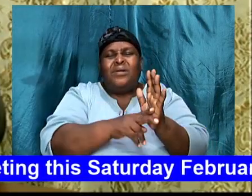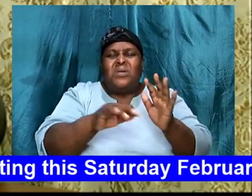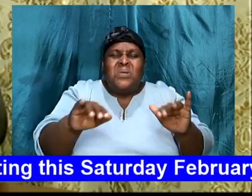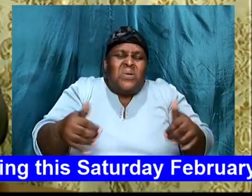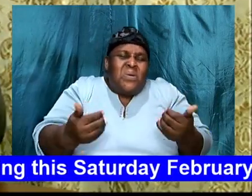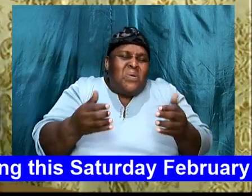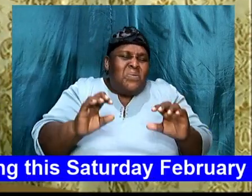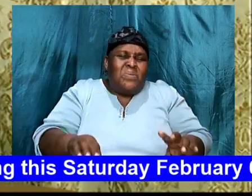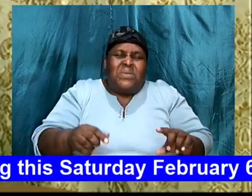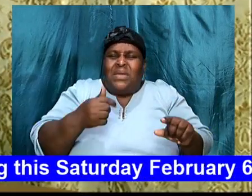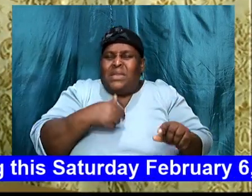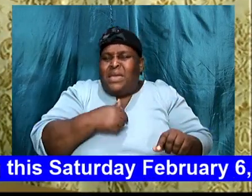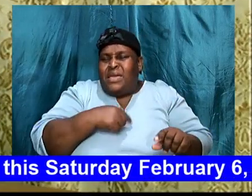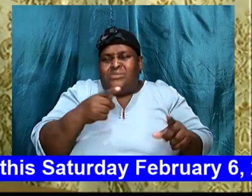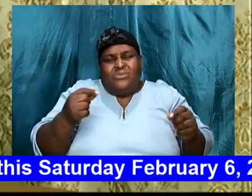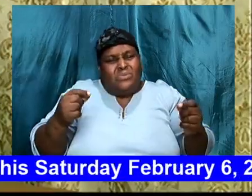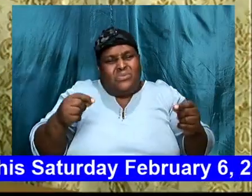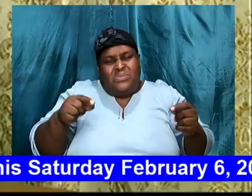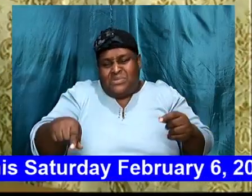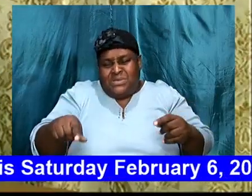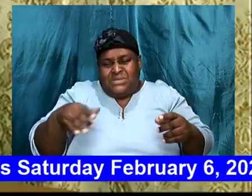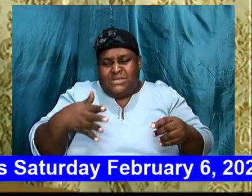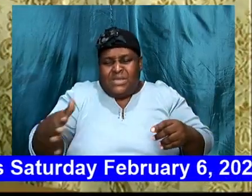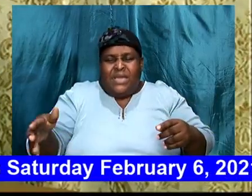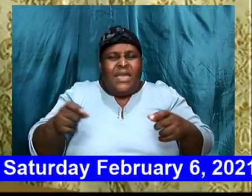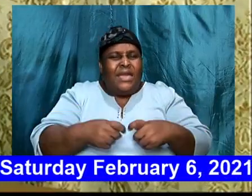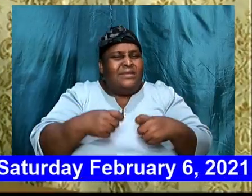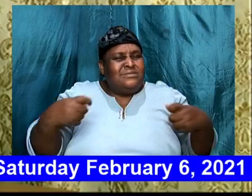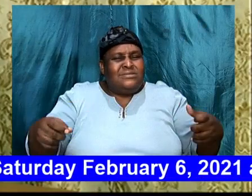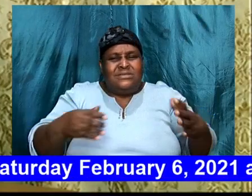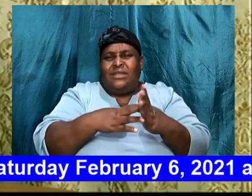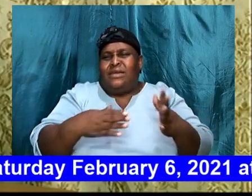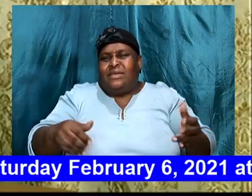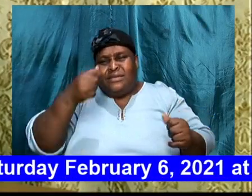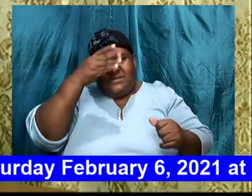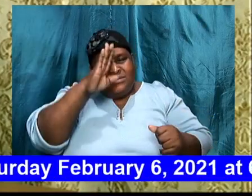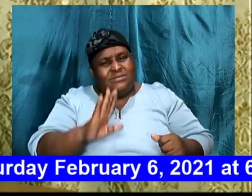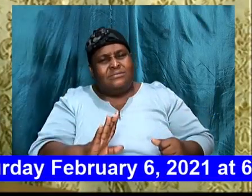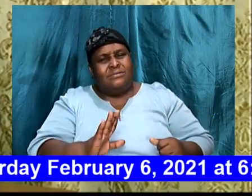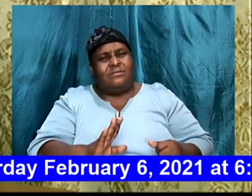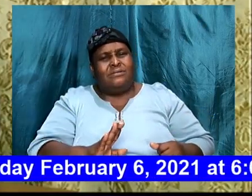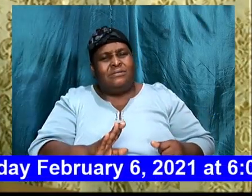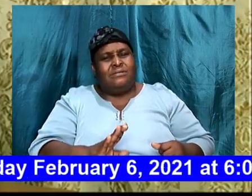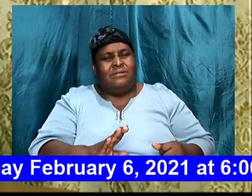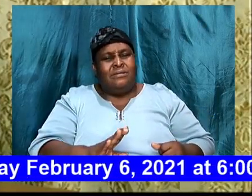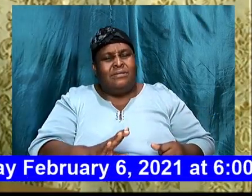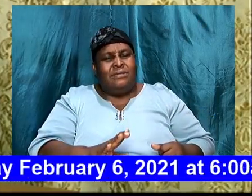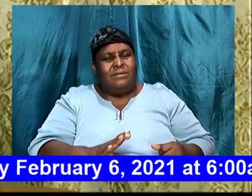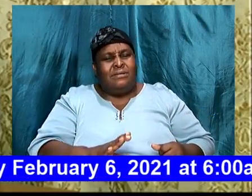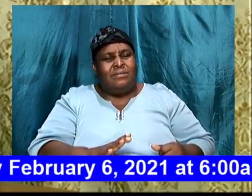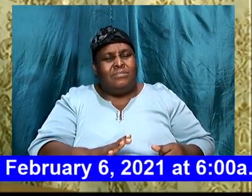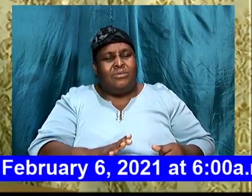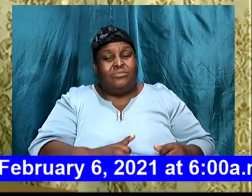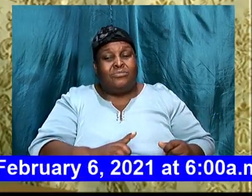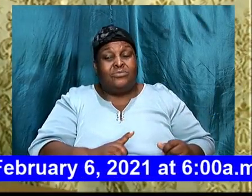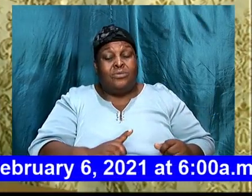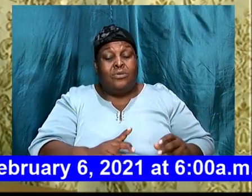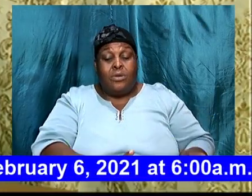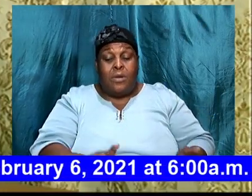think that, you would be, in the will of God, to stand up, for righteousness. But then, he was thrown in prison.